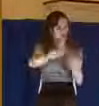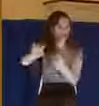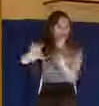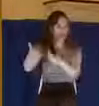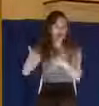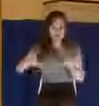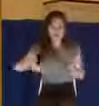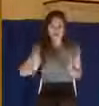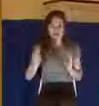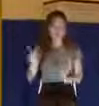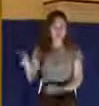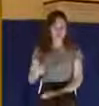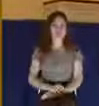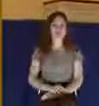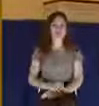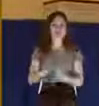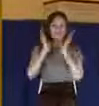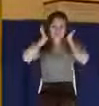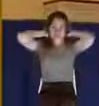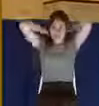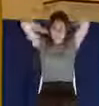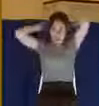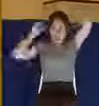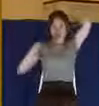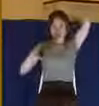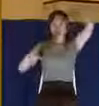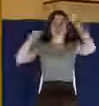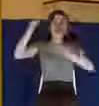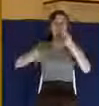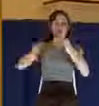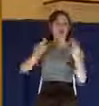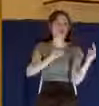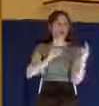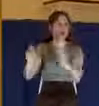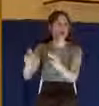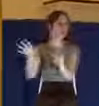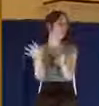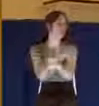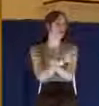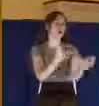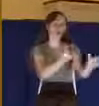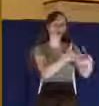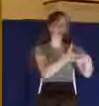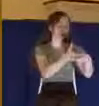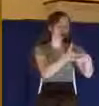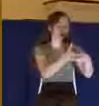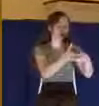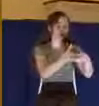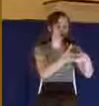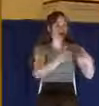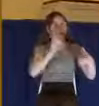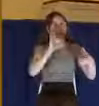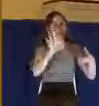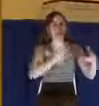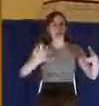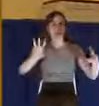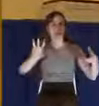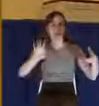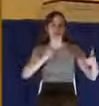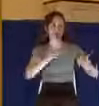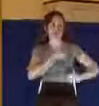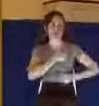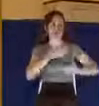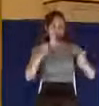judgment hall. The whole band is what it says, which is the word cohort. This would be 600 soldiers. And they're